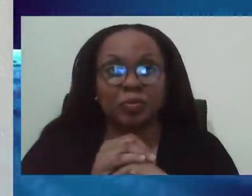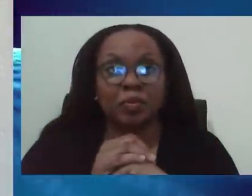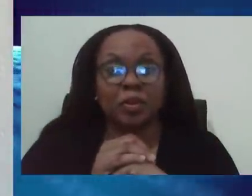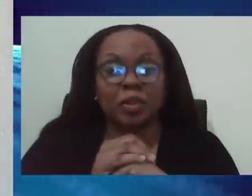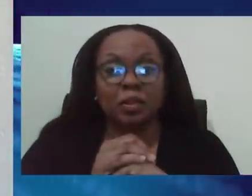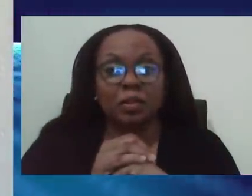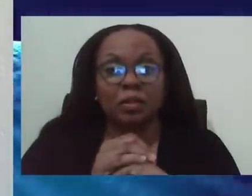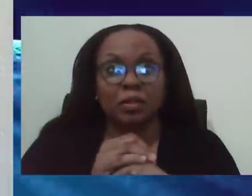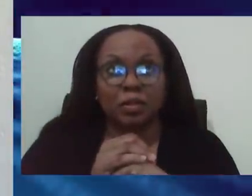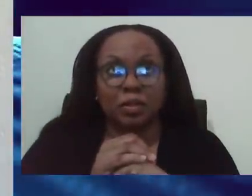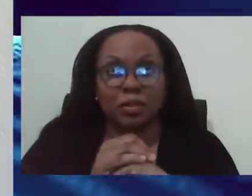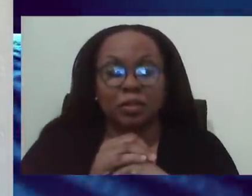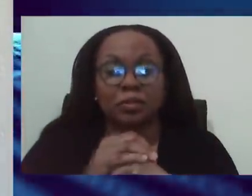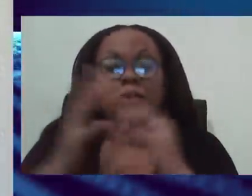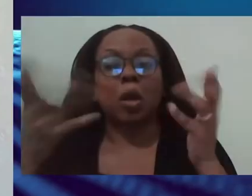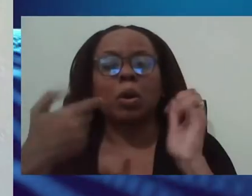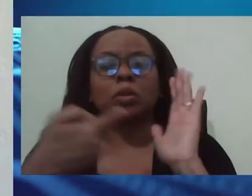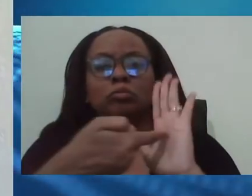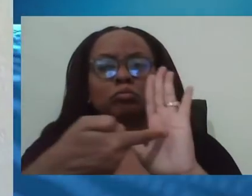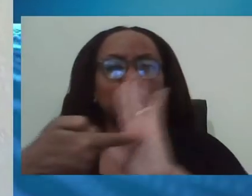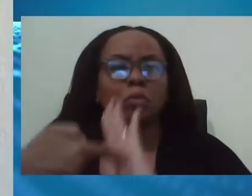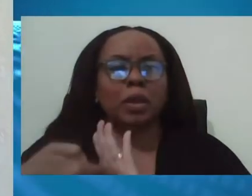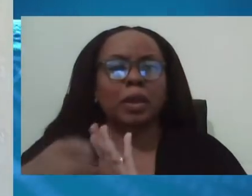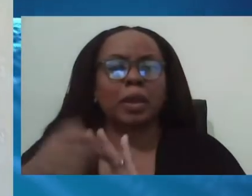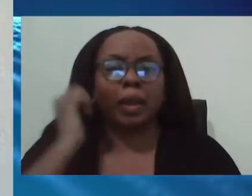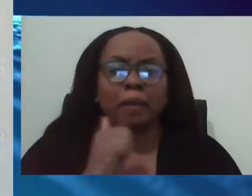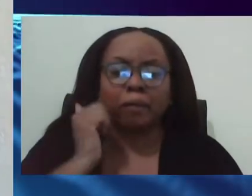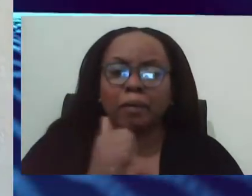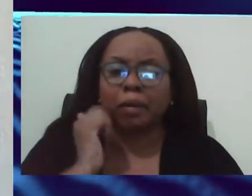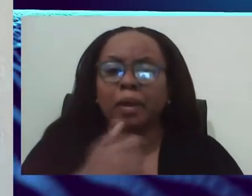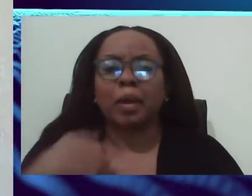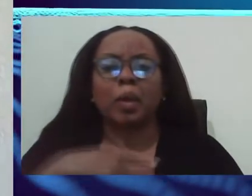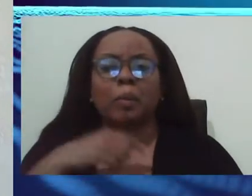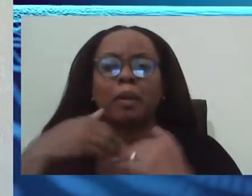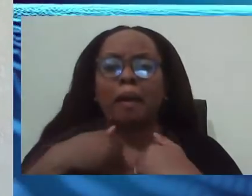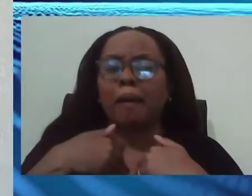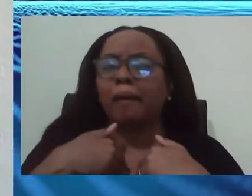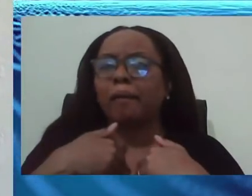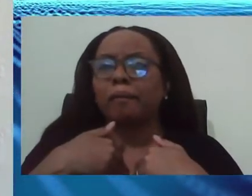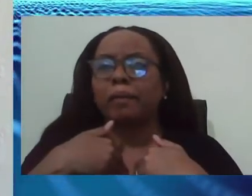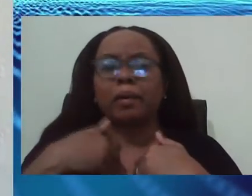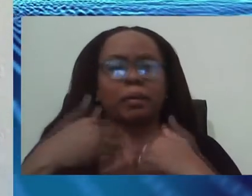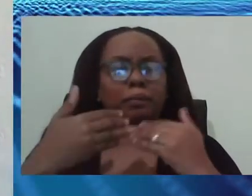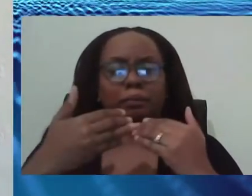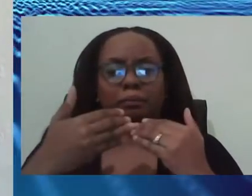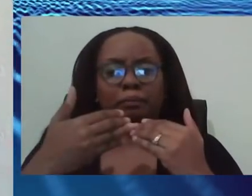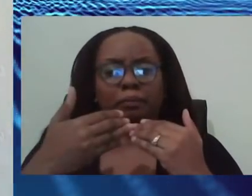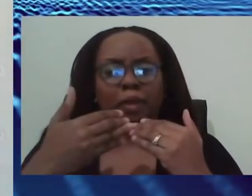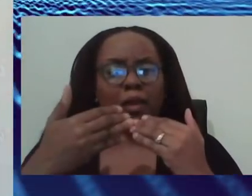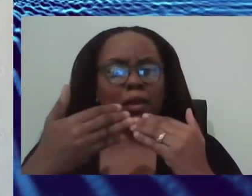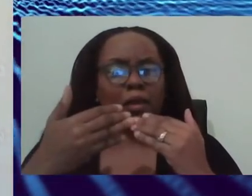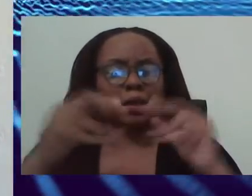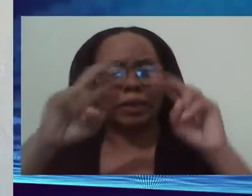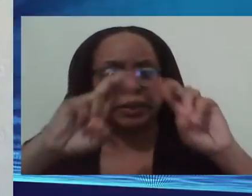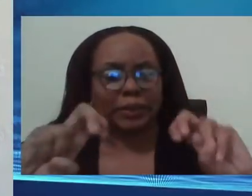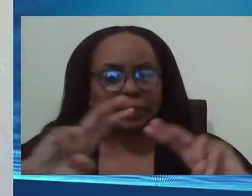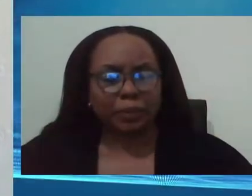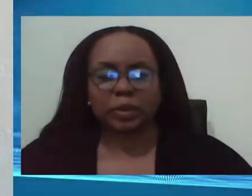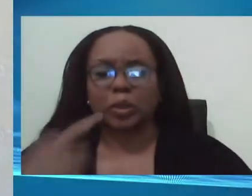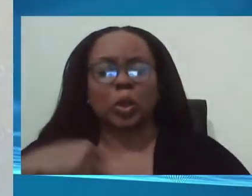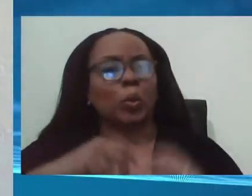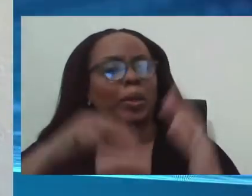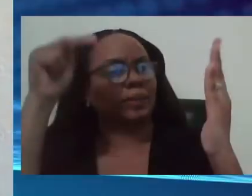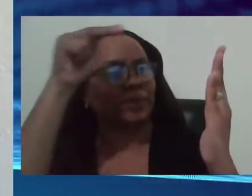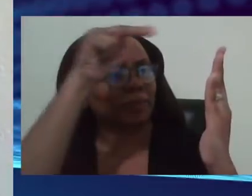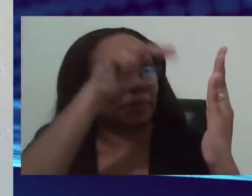every day we run the models. Because what goes into the models is what is happening on the ground as well. So we look at the